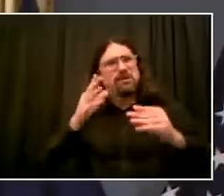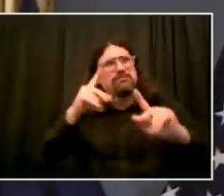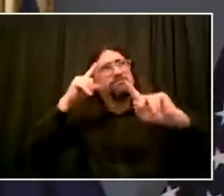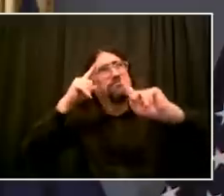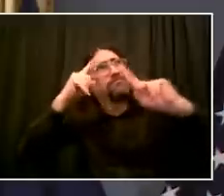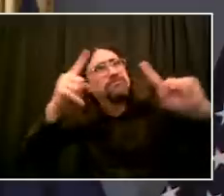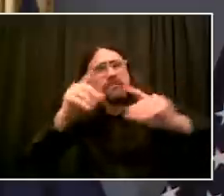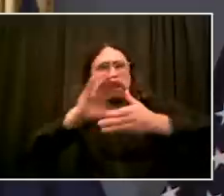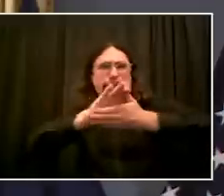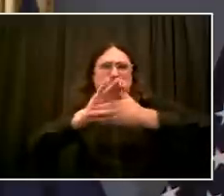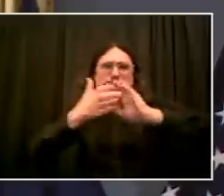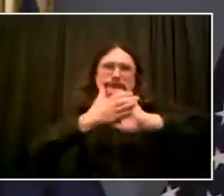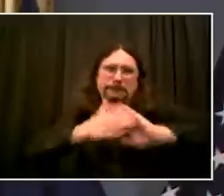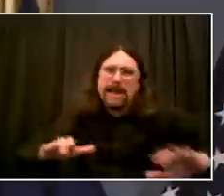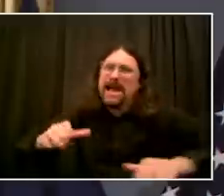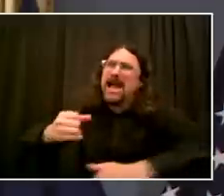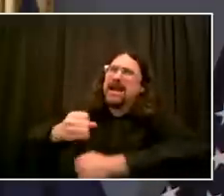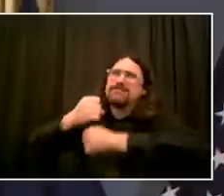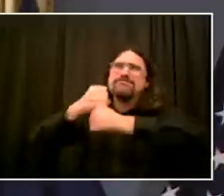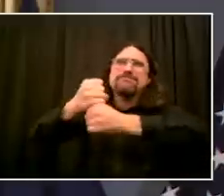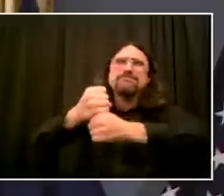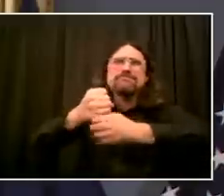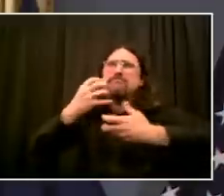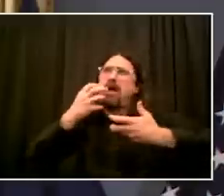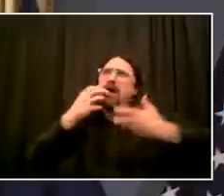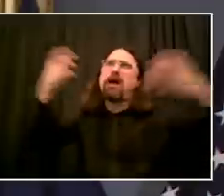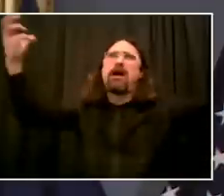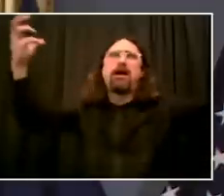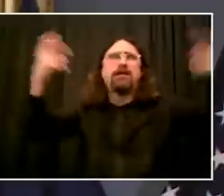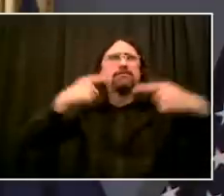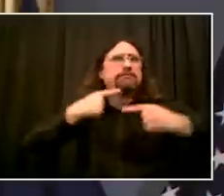So, no, there's no plan for a curfew.